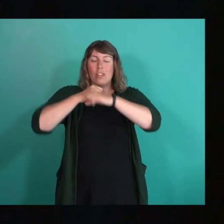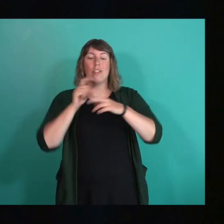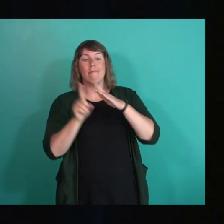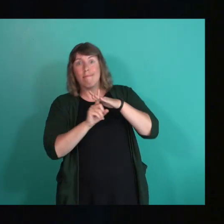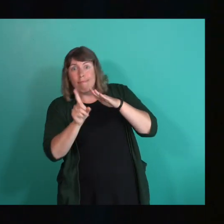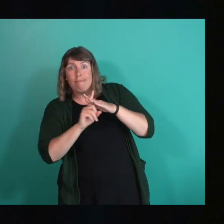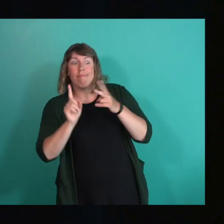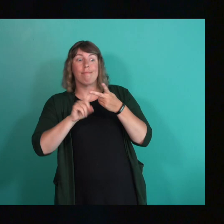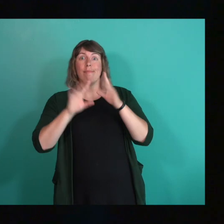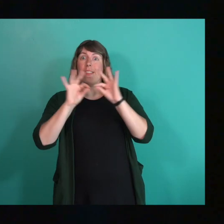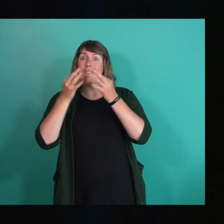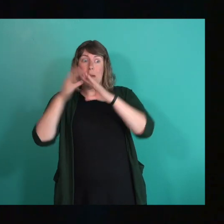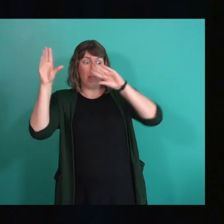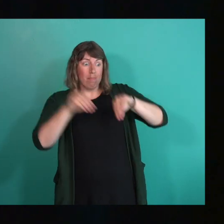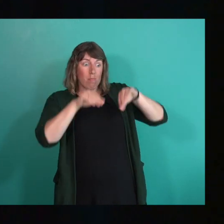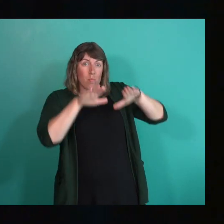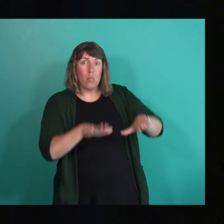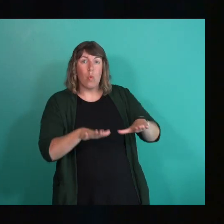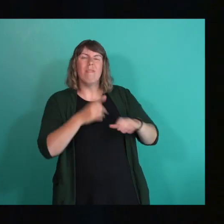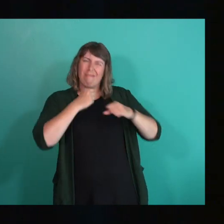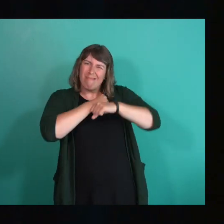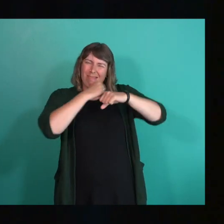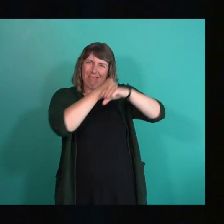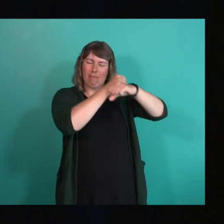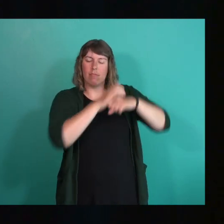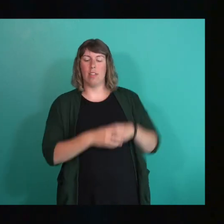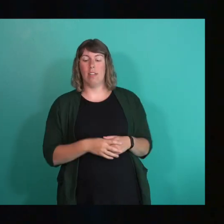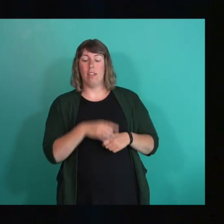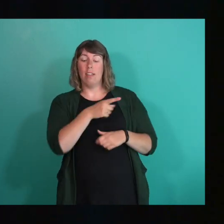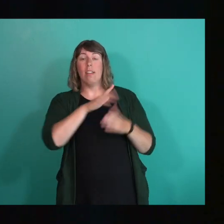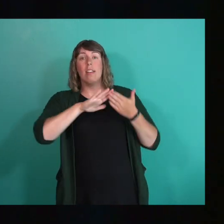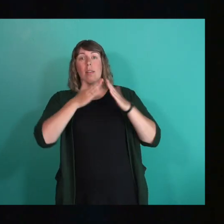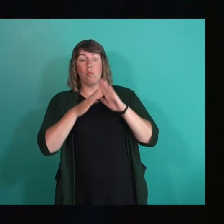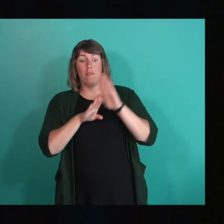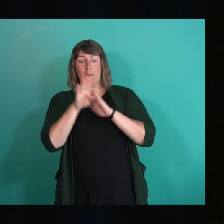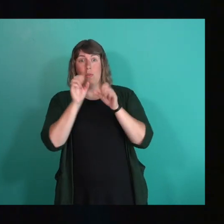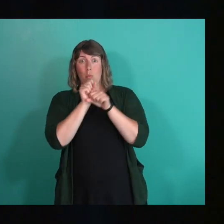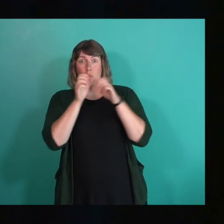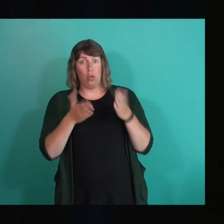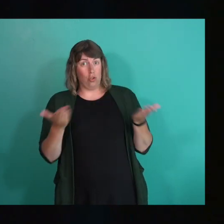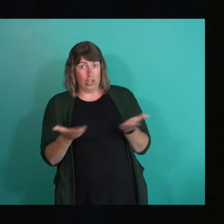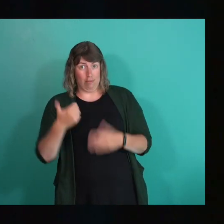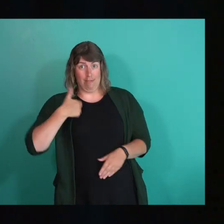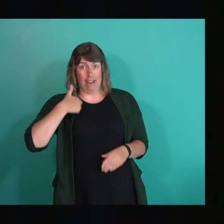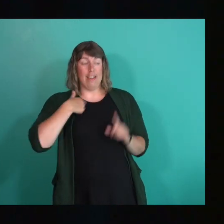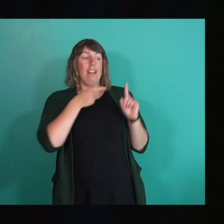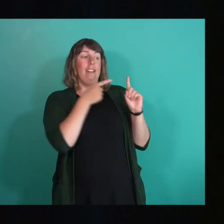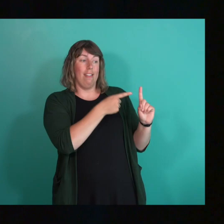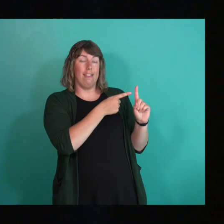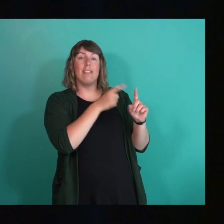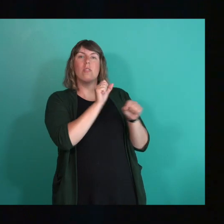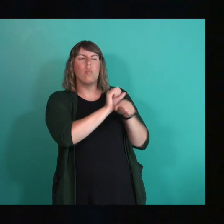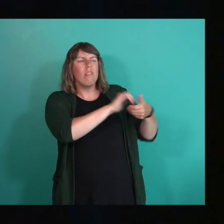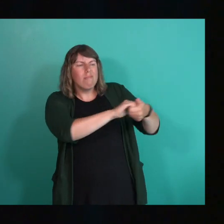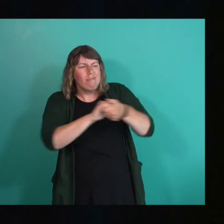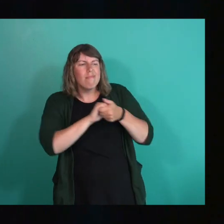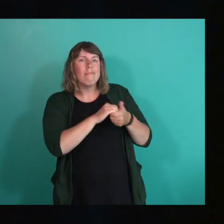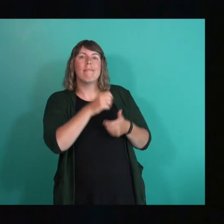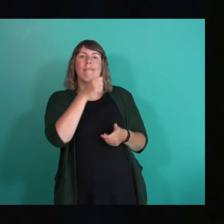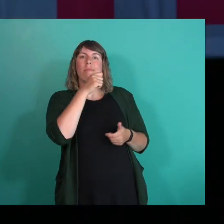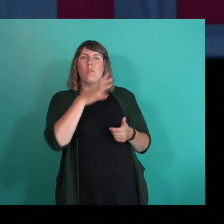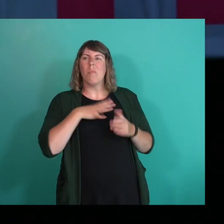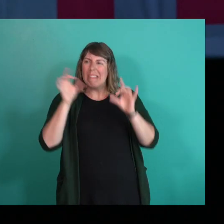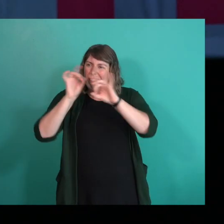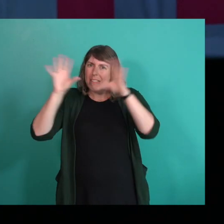family reunification in Canada. As a community development worker here in Canada, she has worked with women leaving domestic